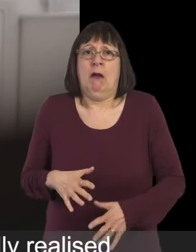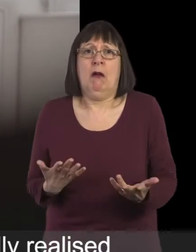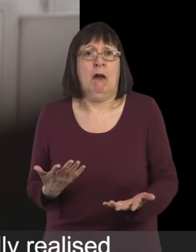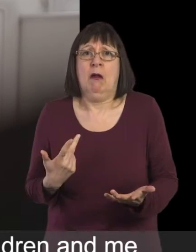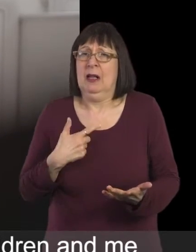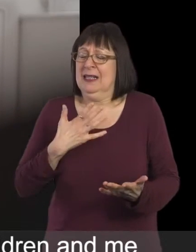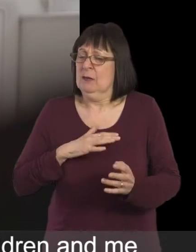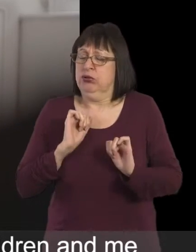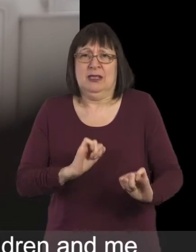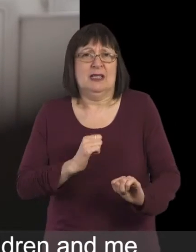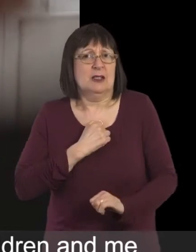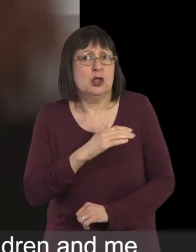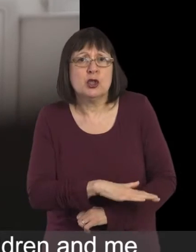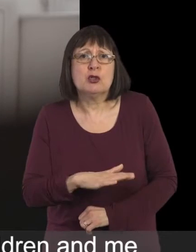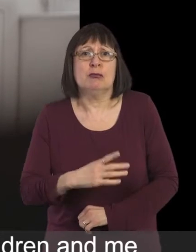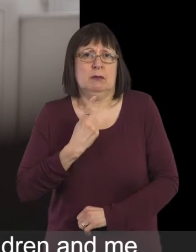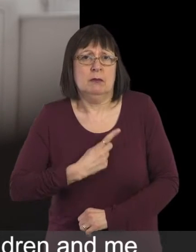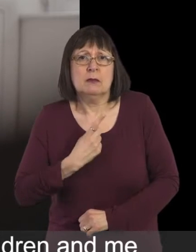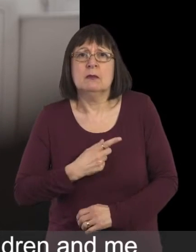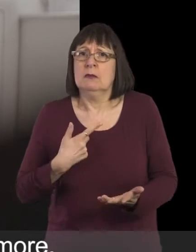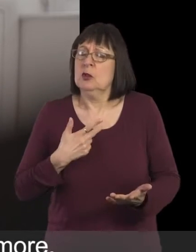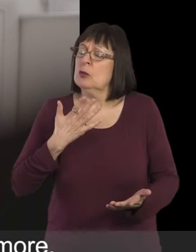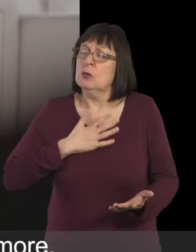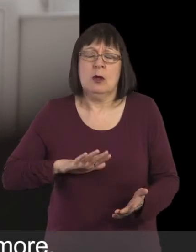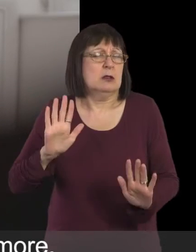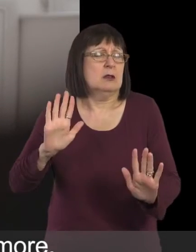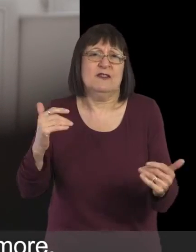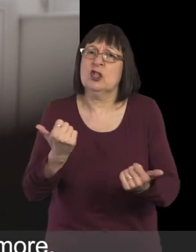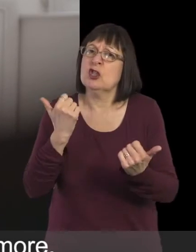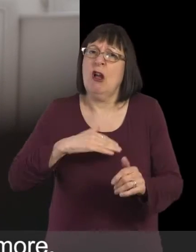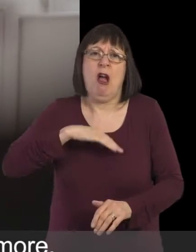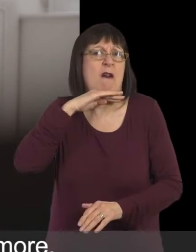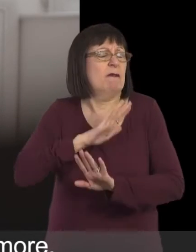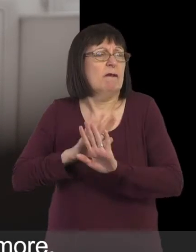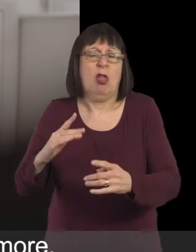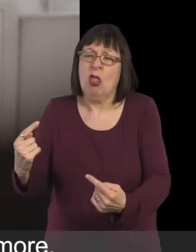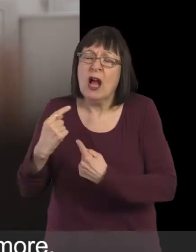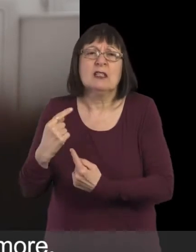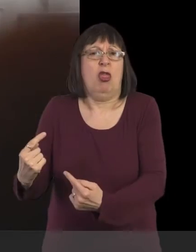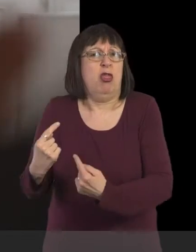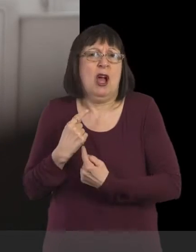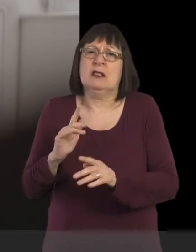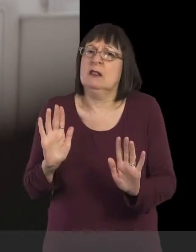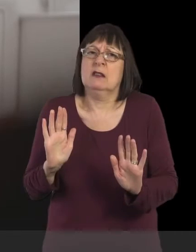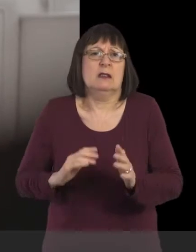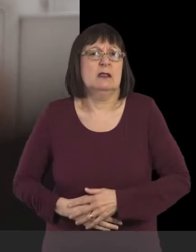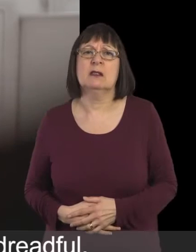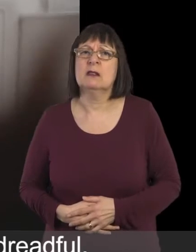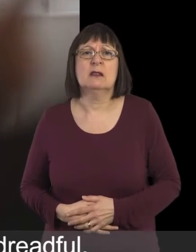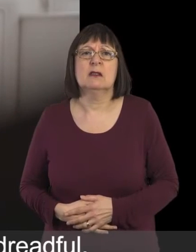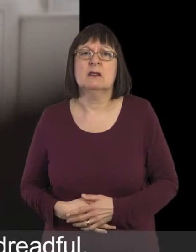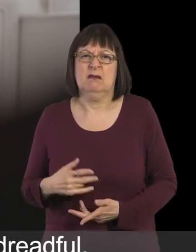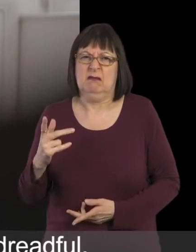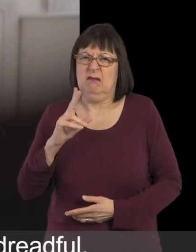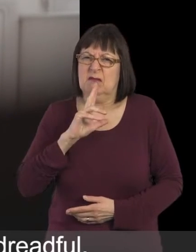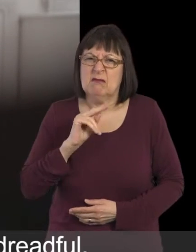was not acceptable. I needed to protect my children and me and I didn't want it any more. I didn't want any more threats. His verbal